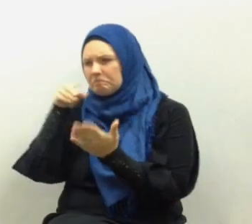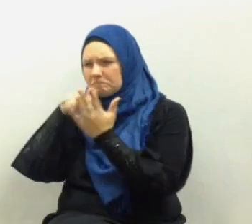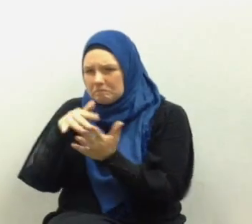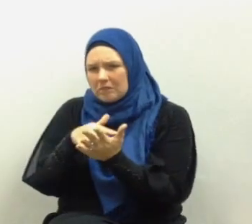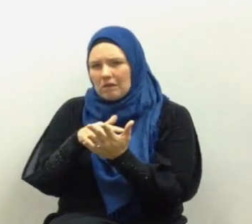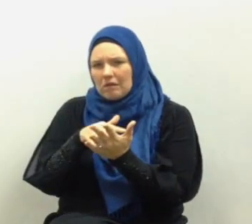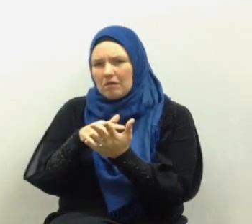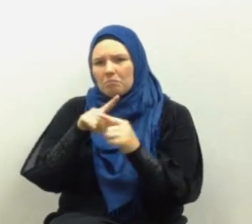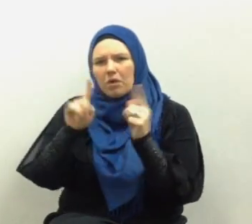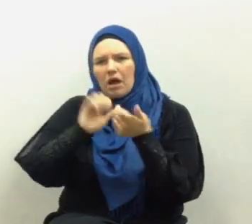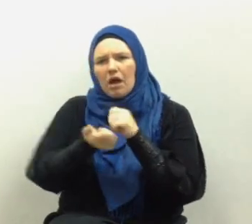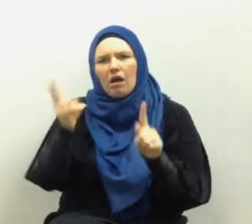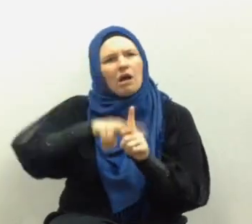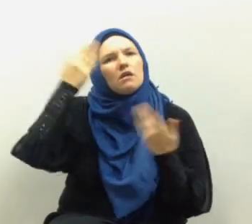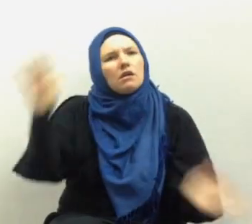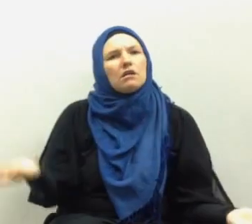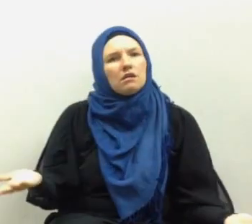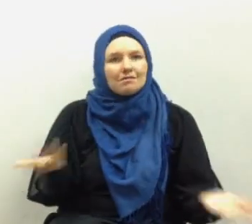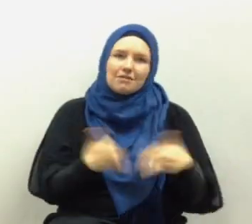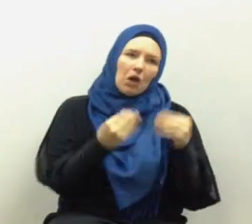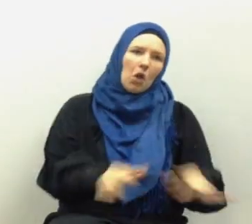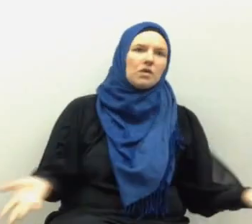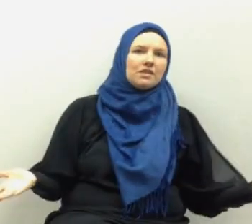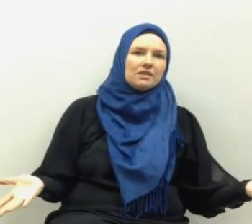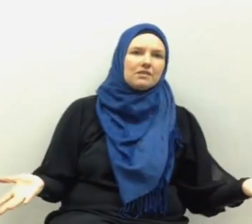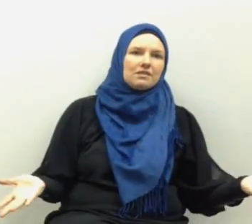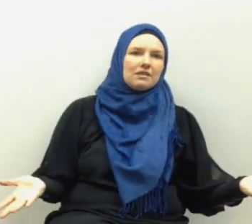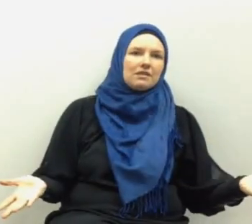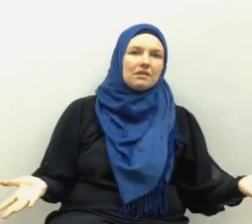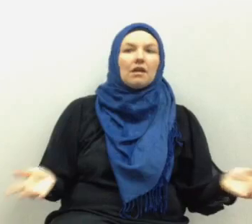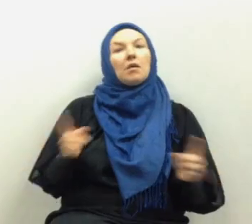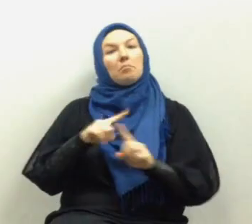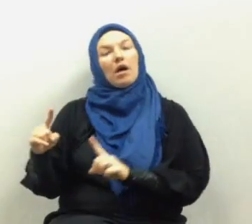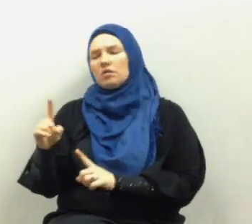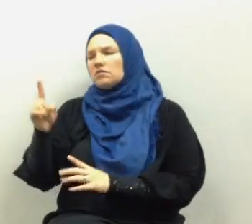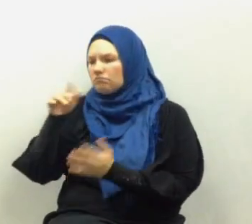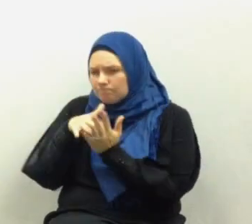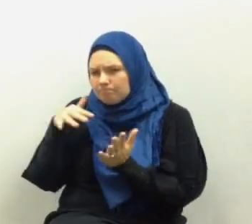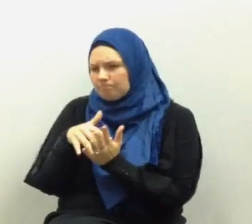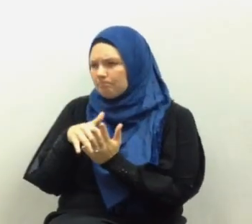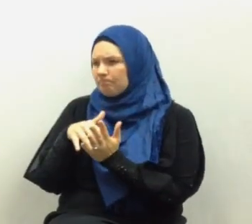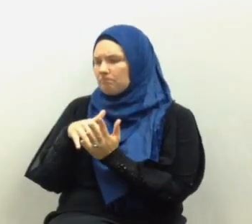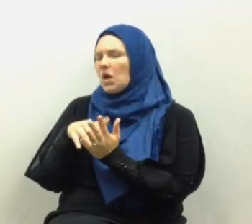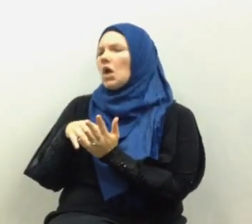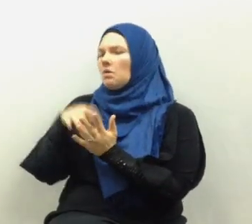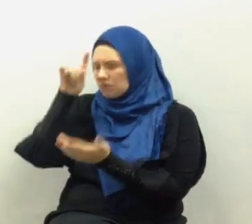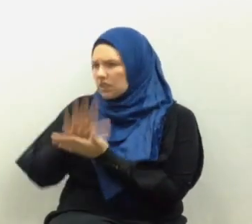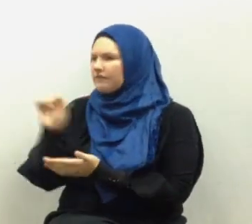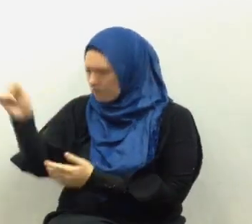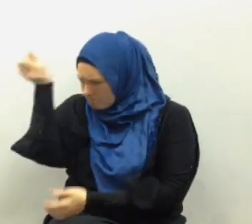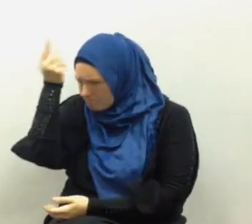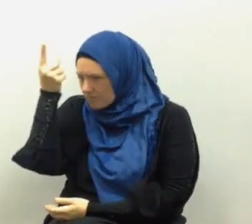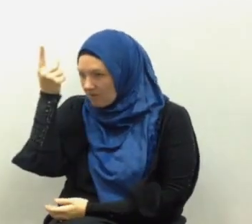you claim to believe and you actually understand what the belief is but you don't want to